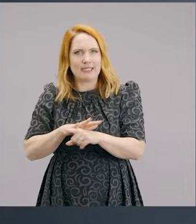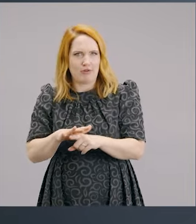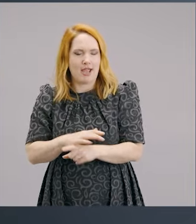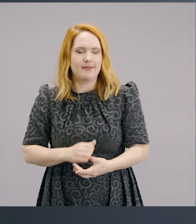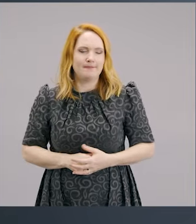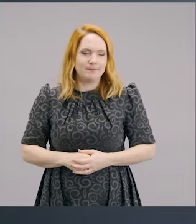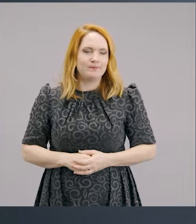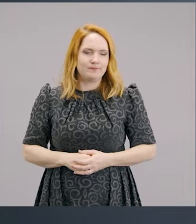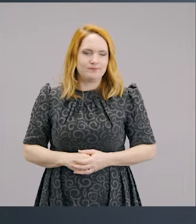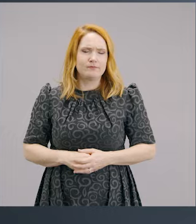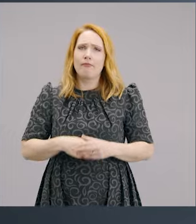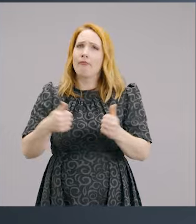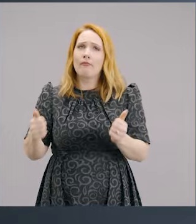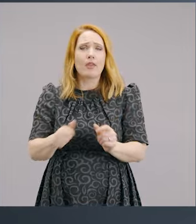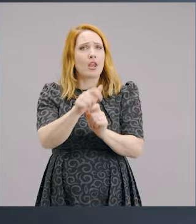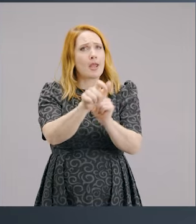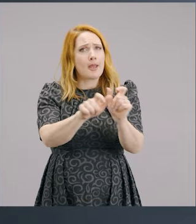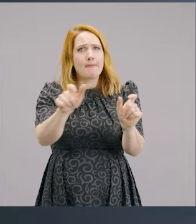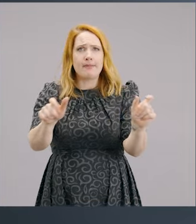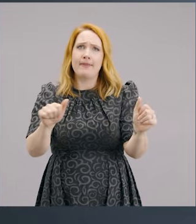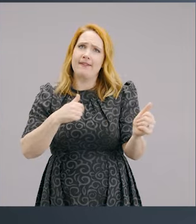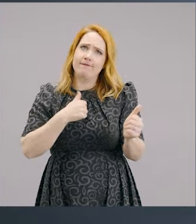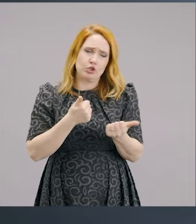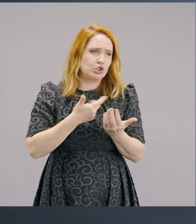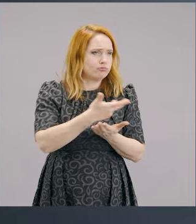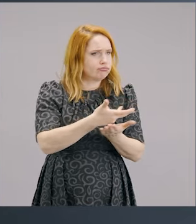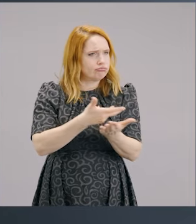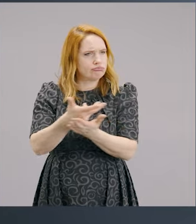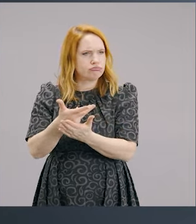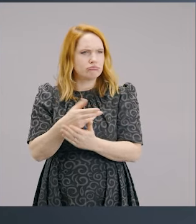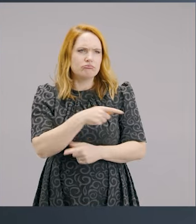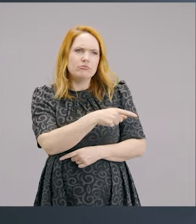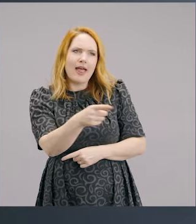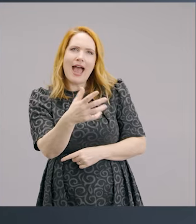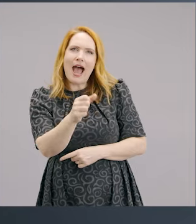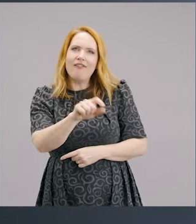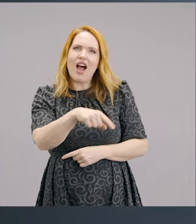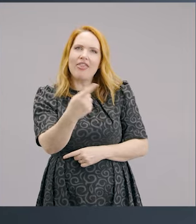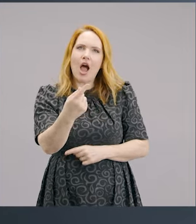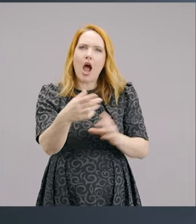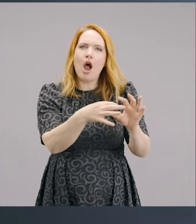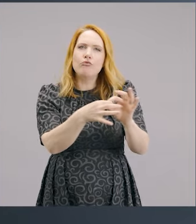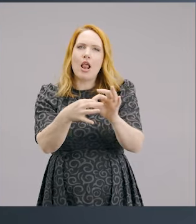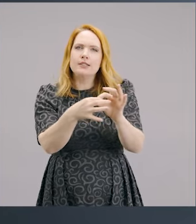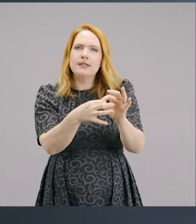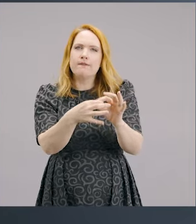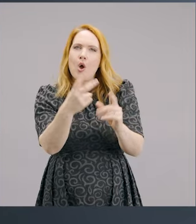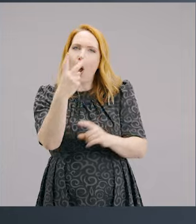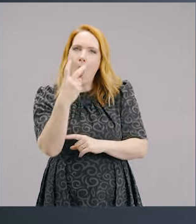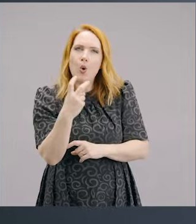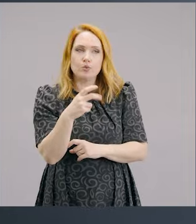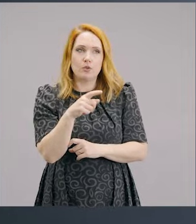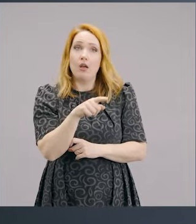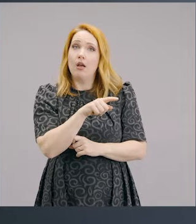I've talked with numbers of people who often have elderly relatives who over the years have become